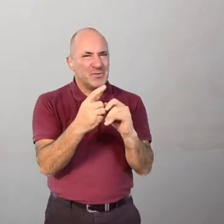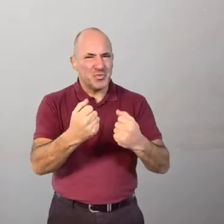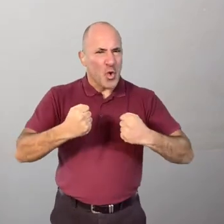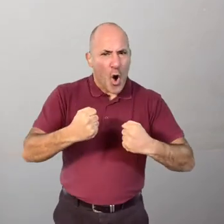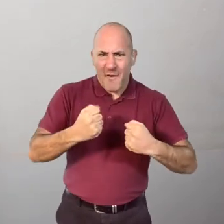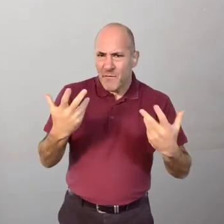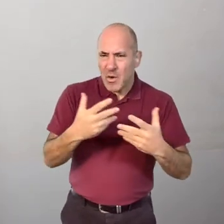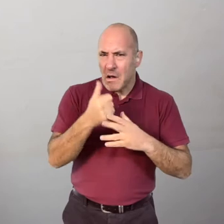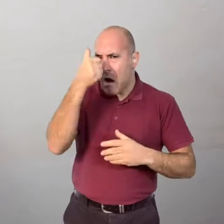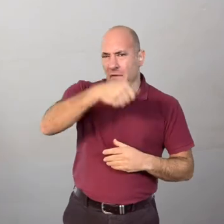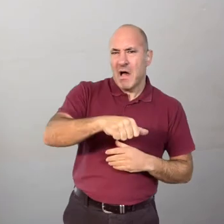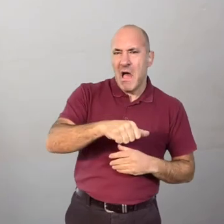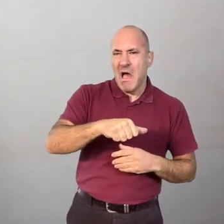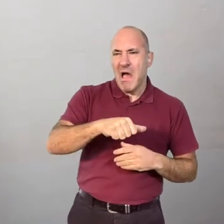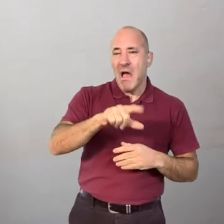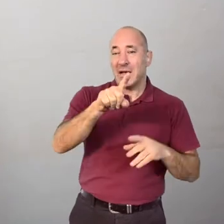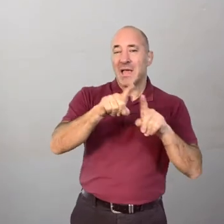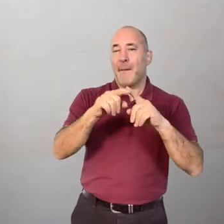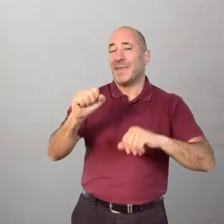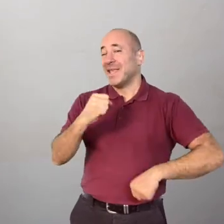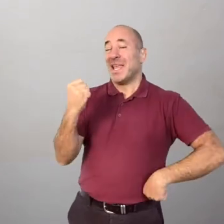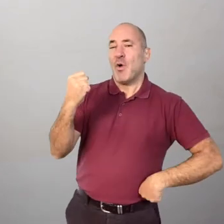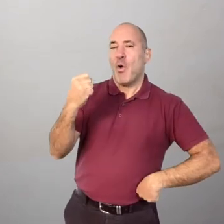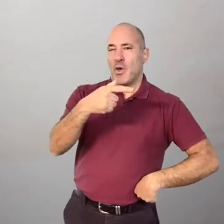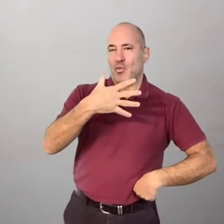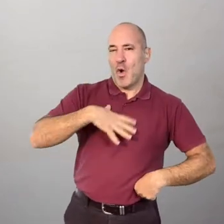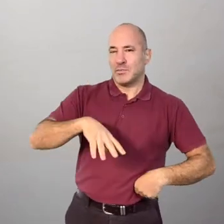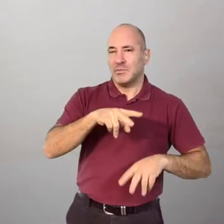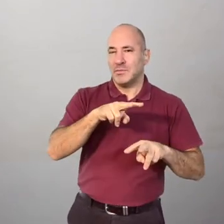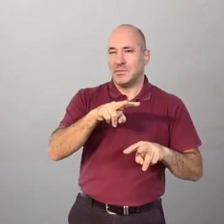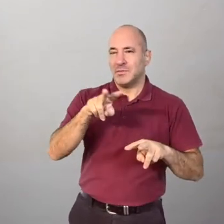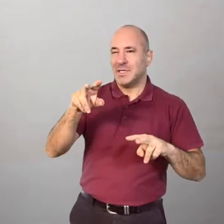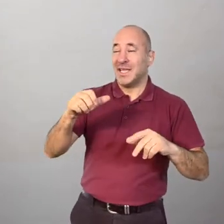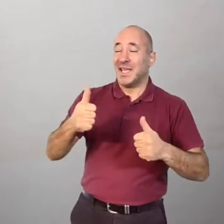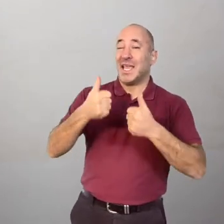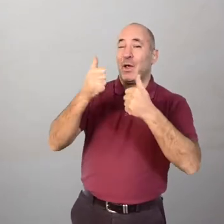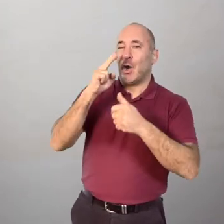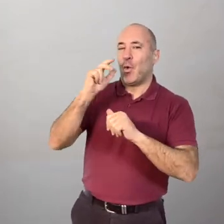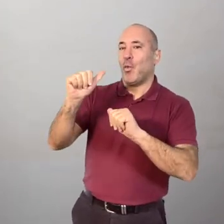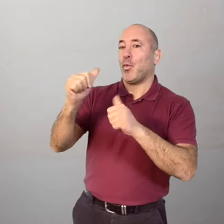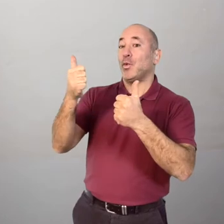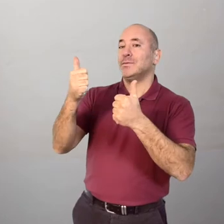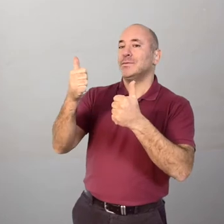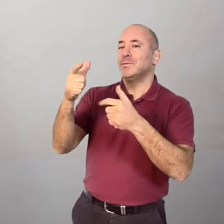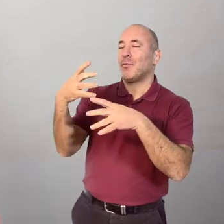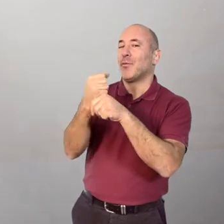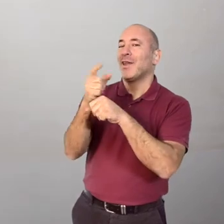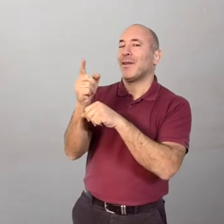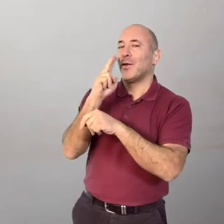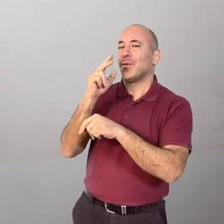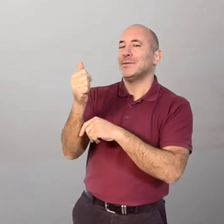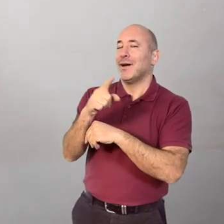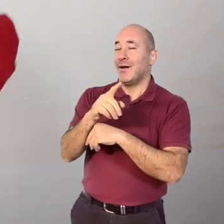strong they're still clever like the hero because they need to make the hero look good when the hero wins.